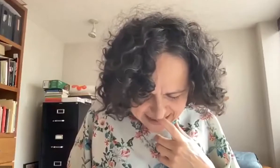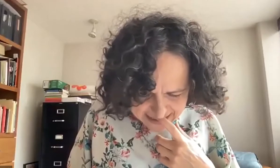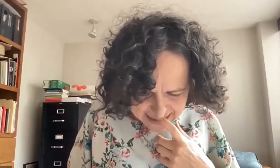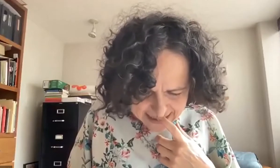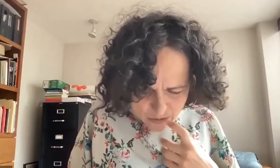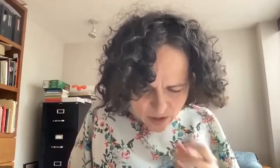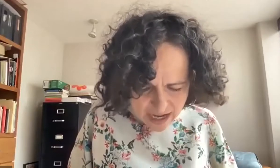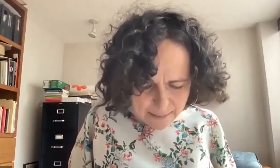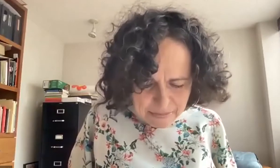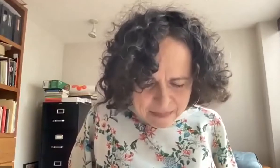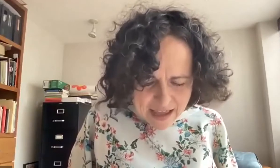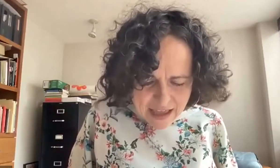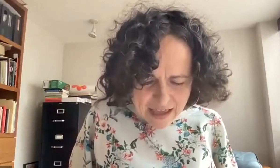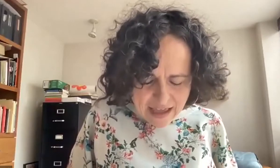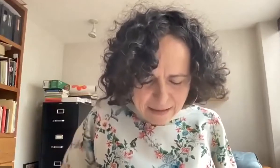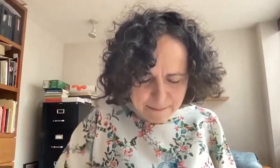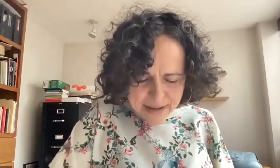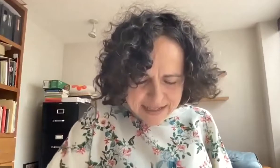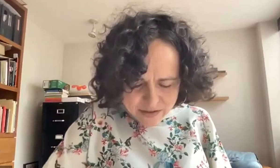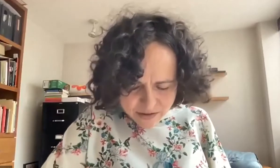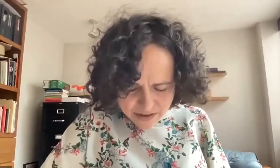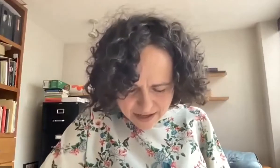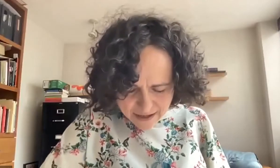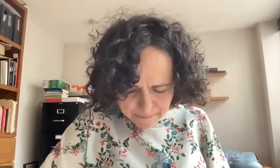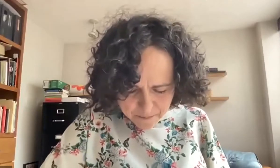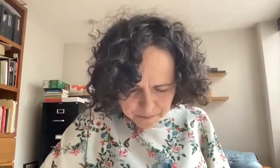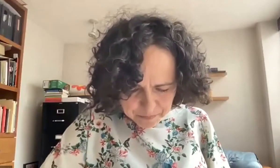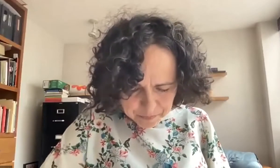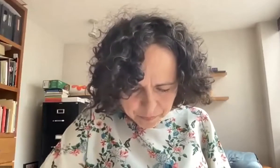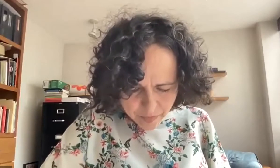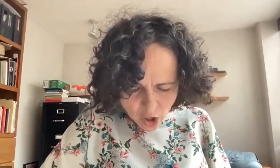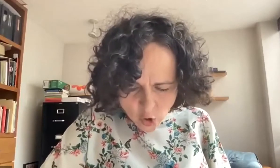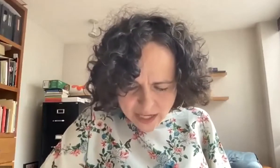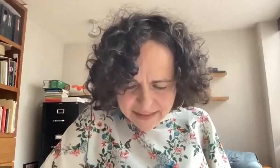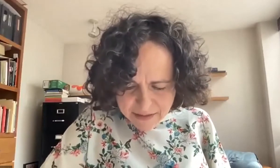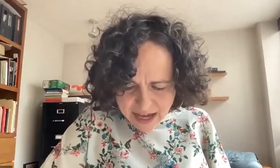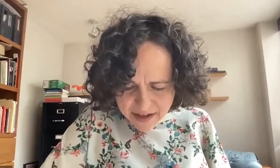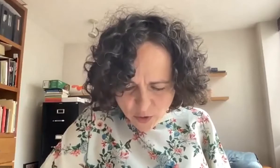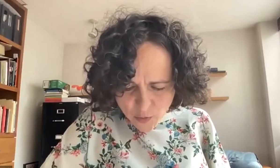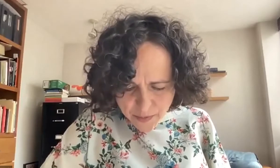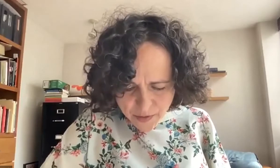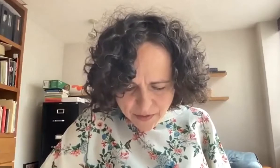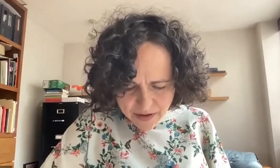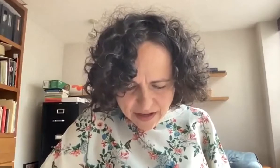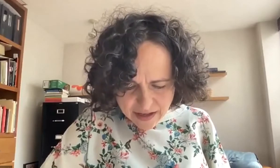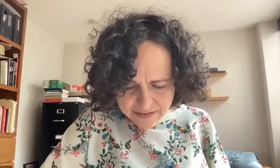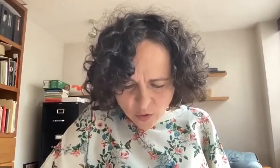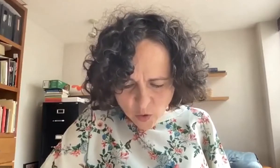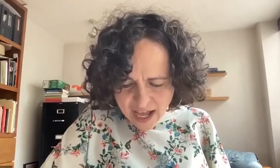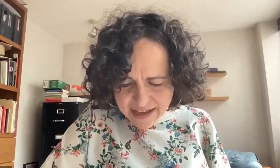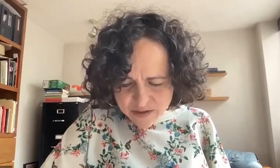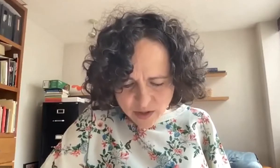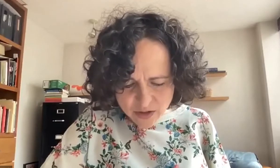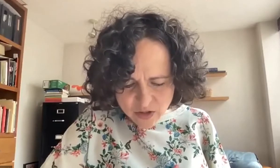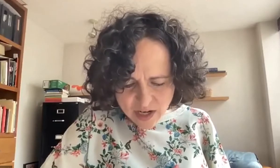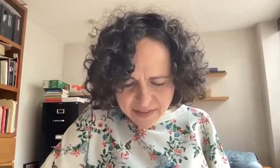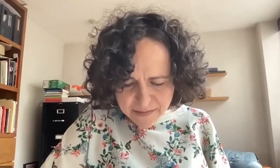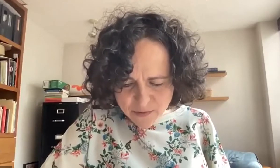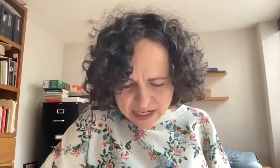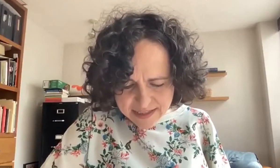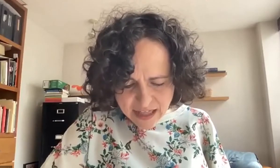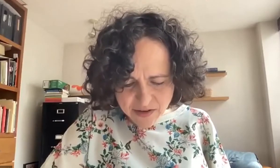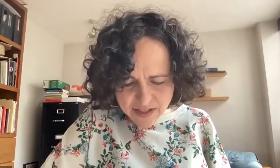on the technical issues regarding school. Moving from group